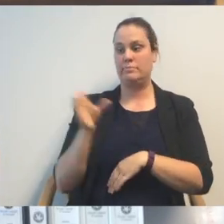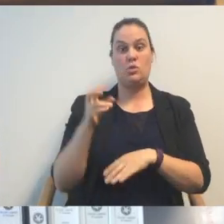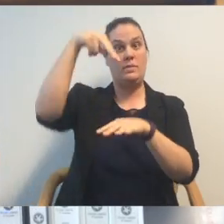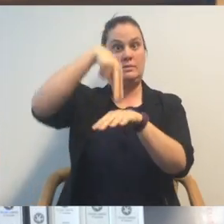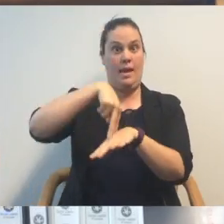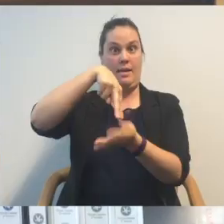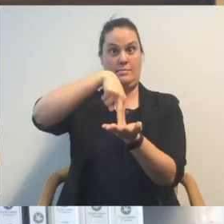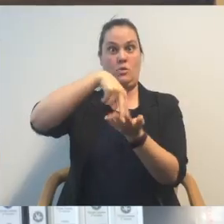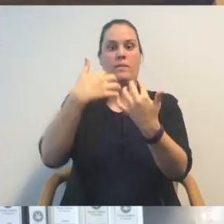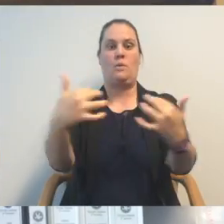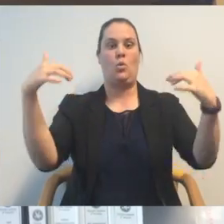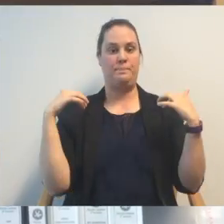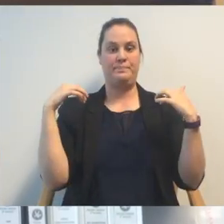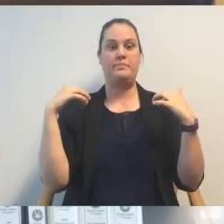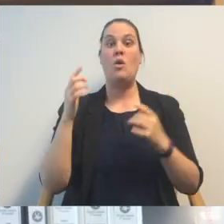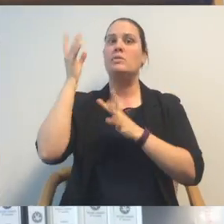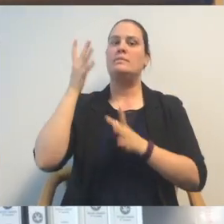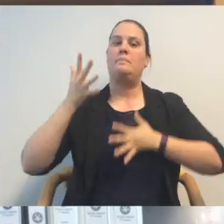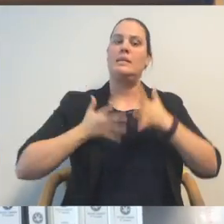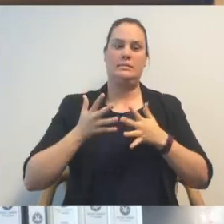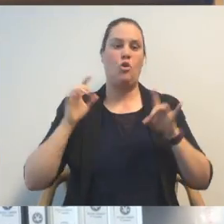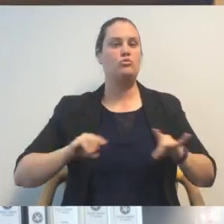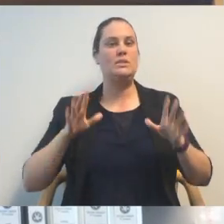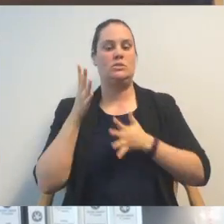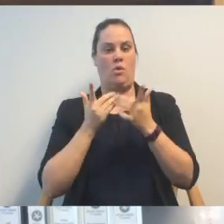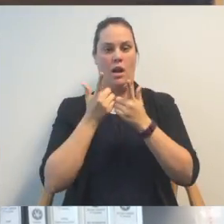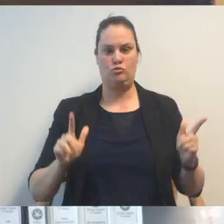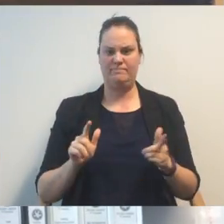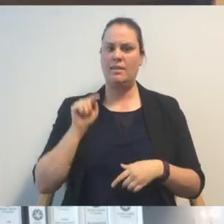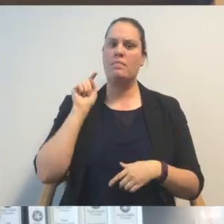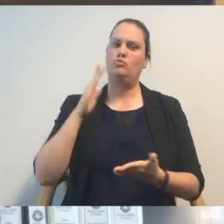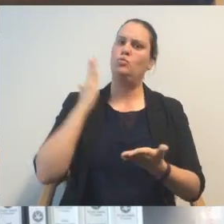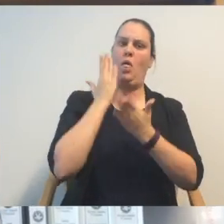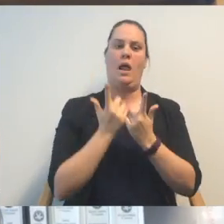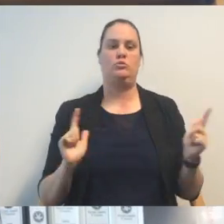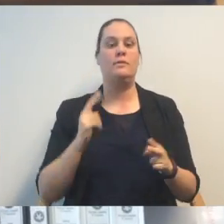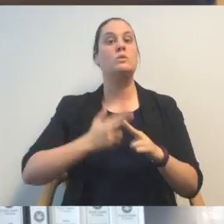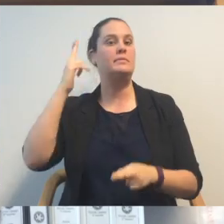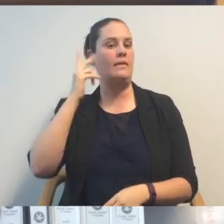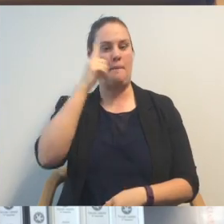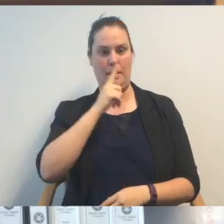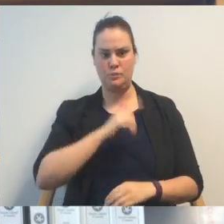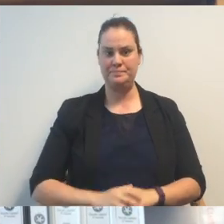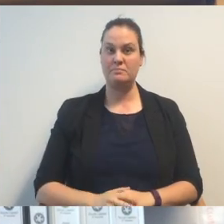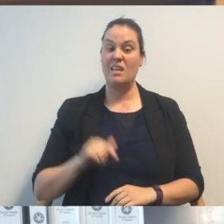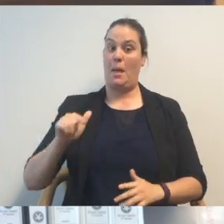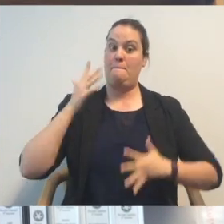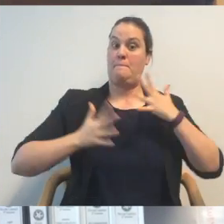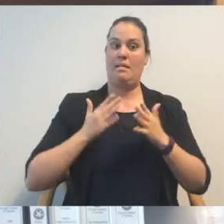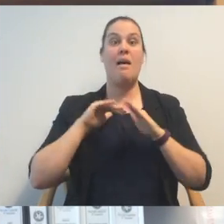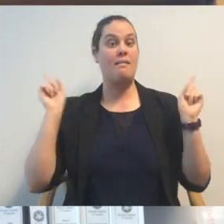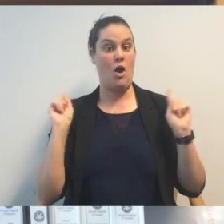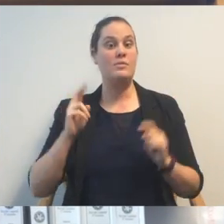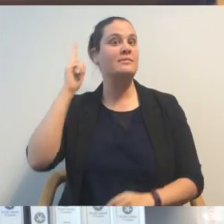interpreters onto the floor of the Assembly. Auslan interpreters or Australian Sign Language interpreters provide